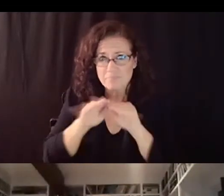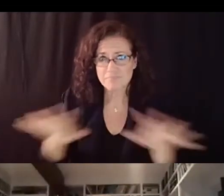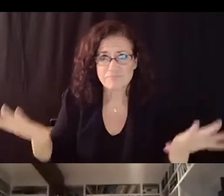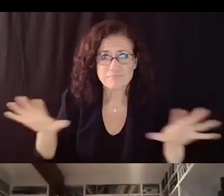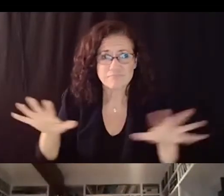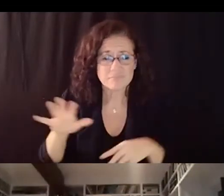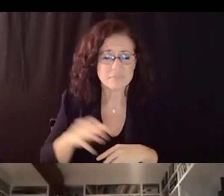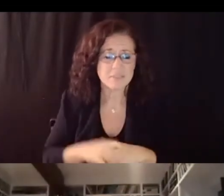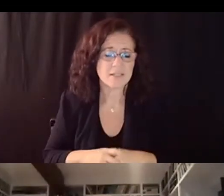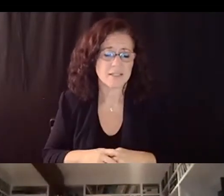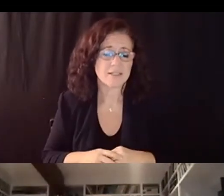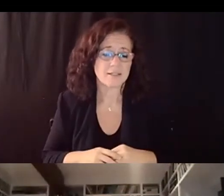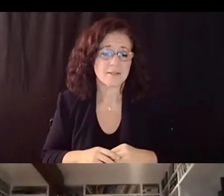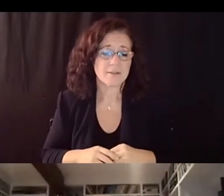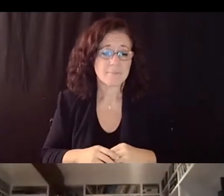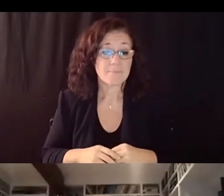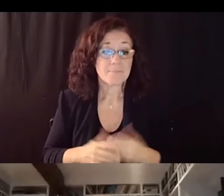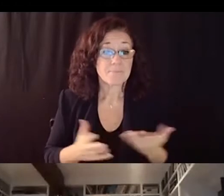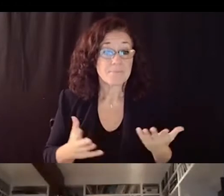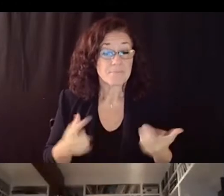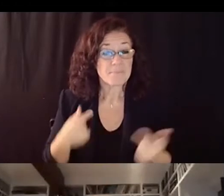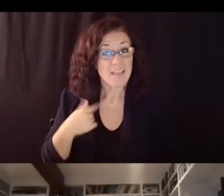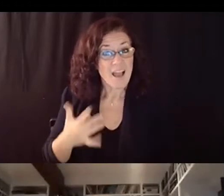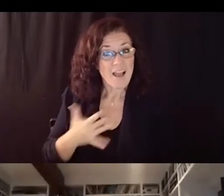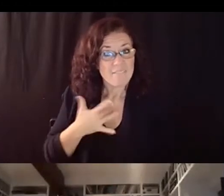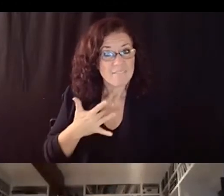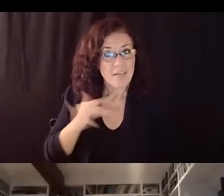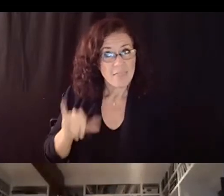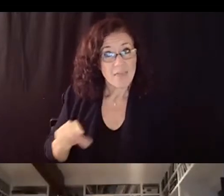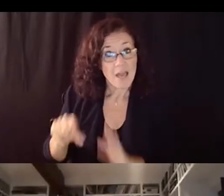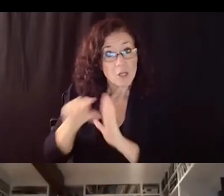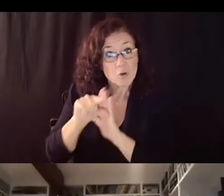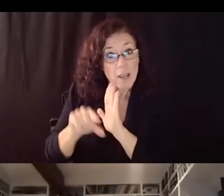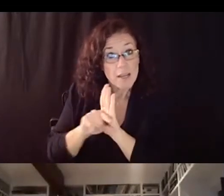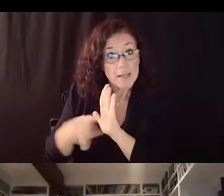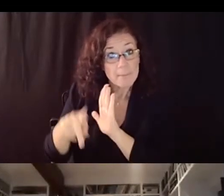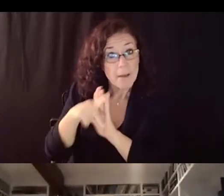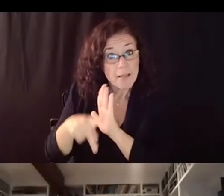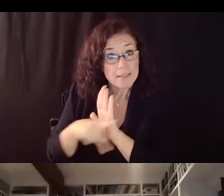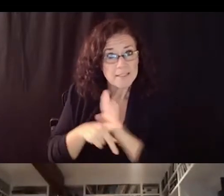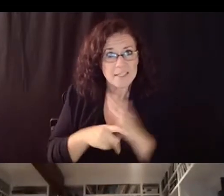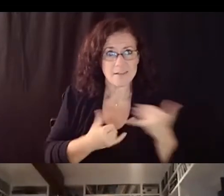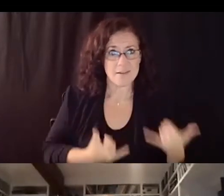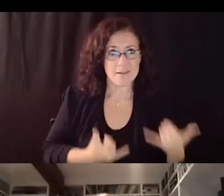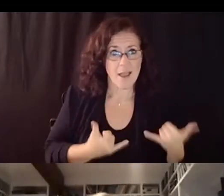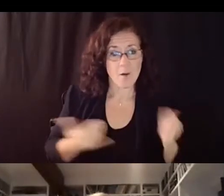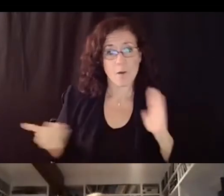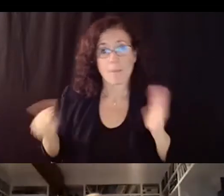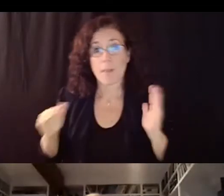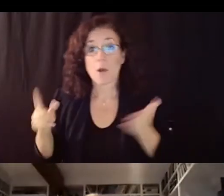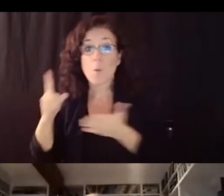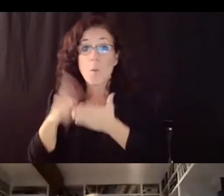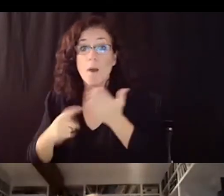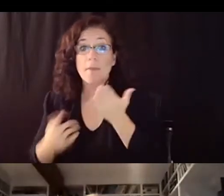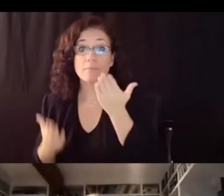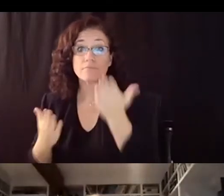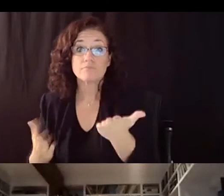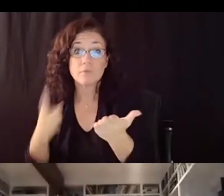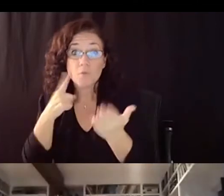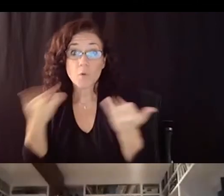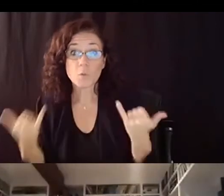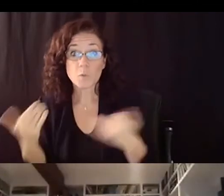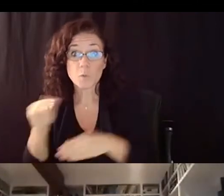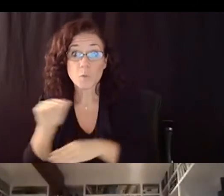the grading policy as it stands and what was presented tonight while it it is well intended